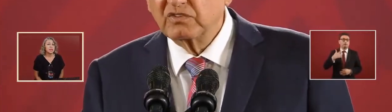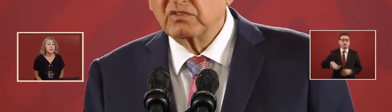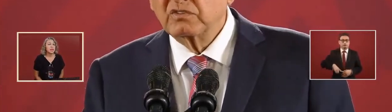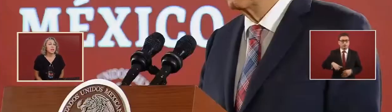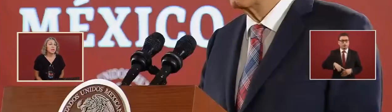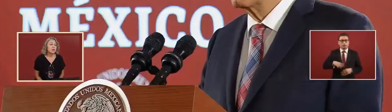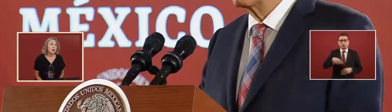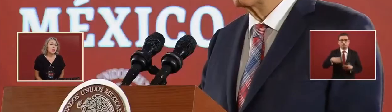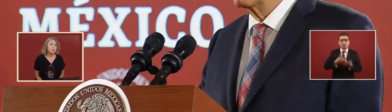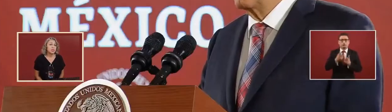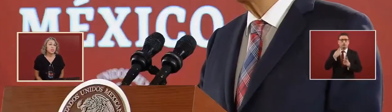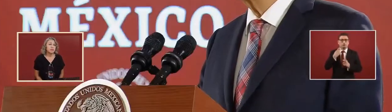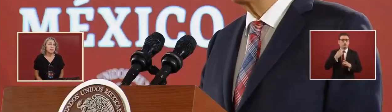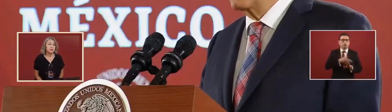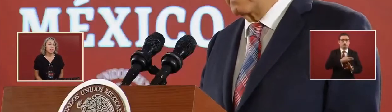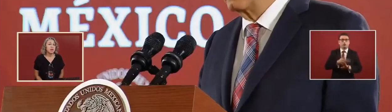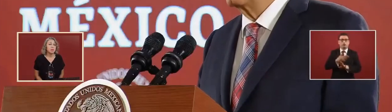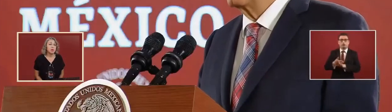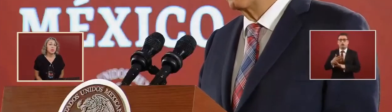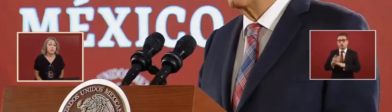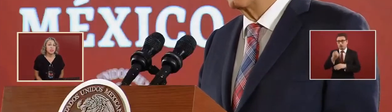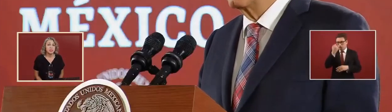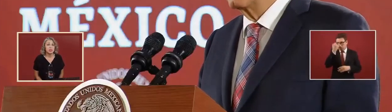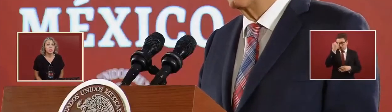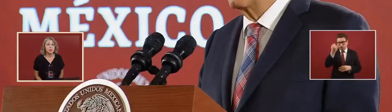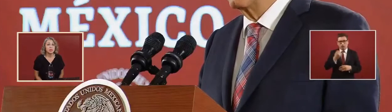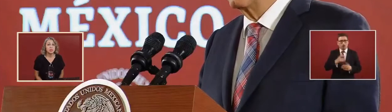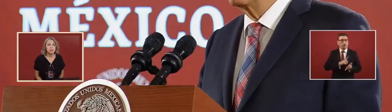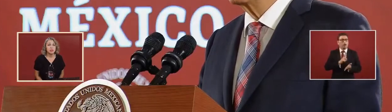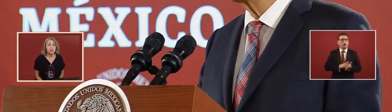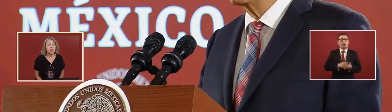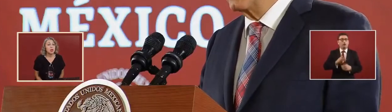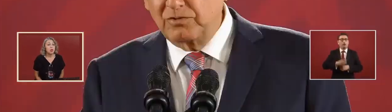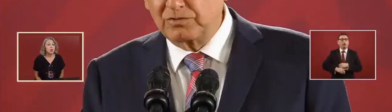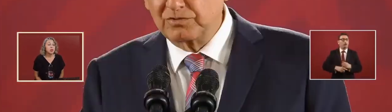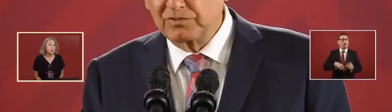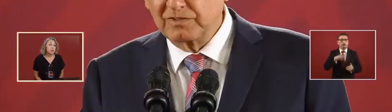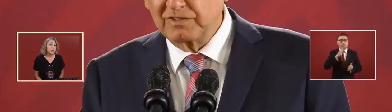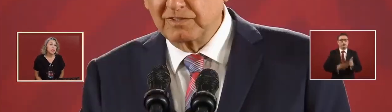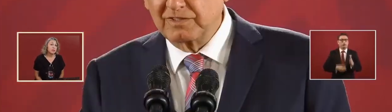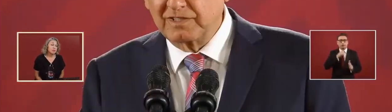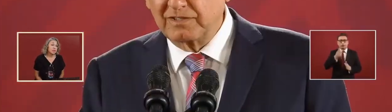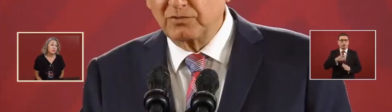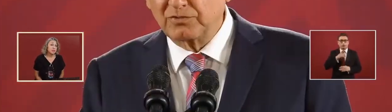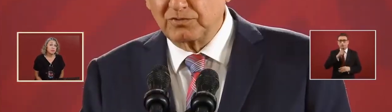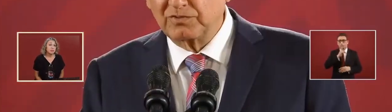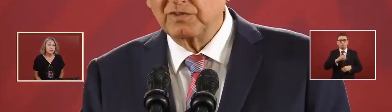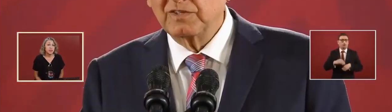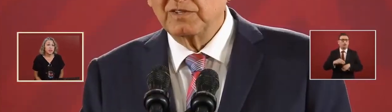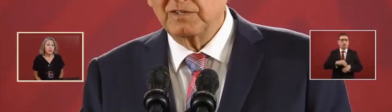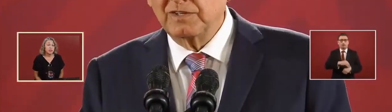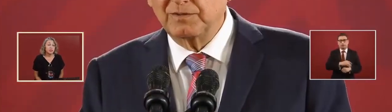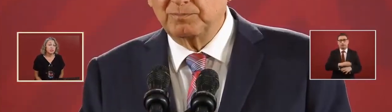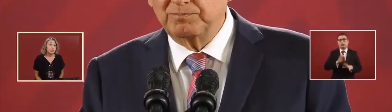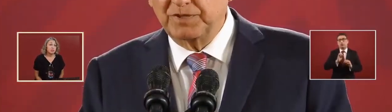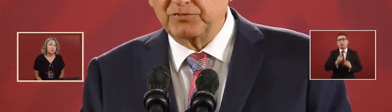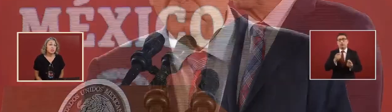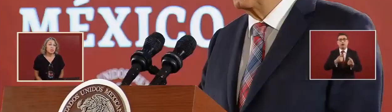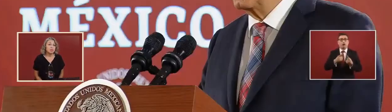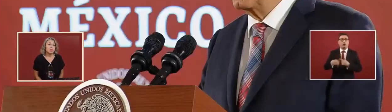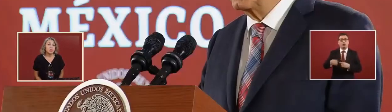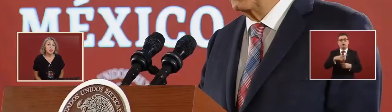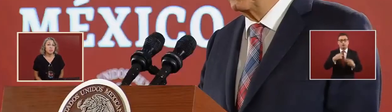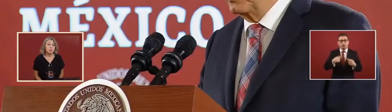their opponents or opposers. Or to protect themselves for the presumptive